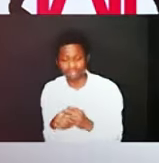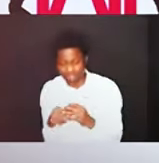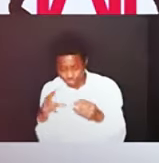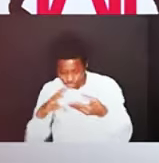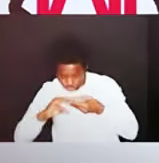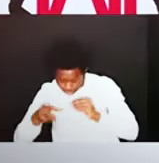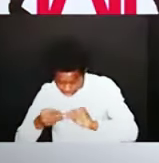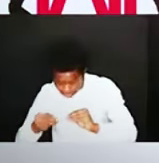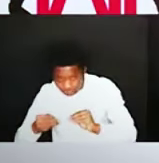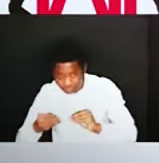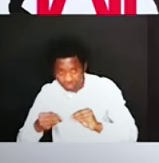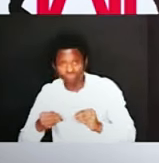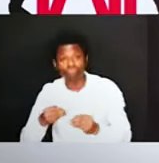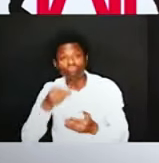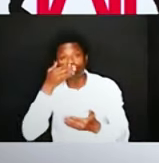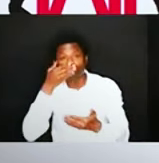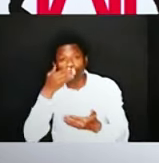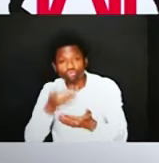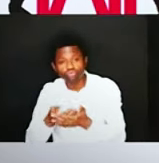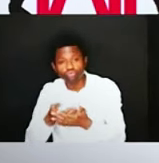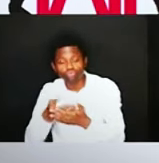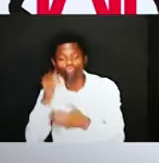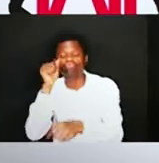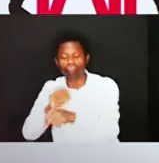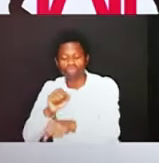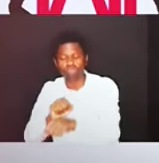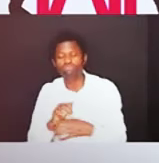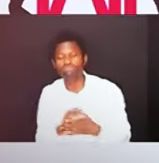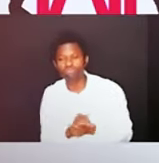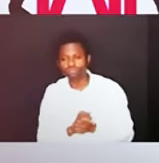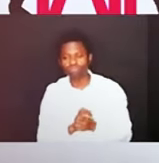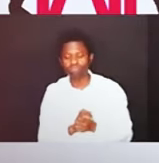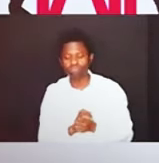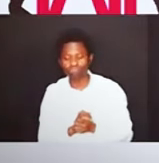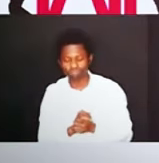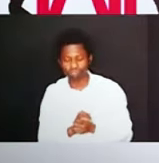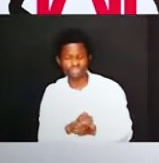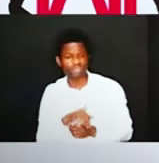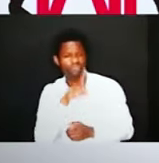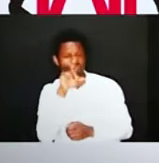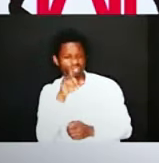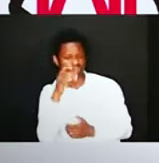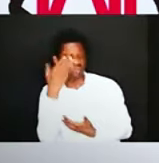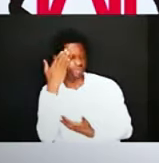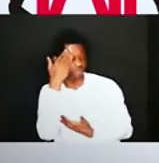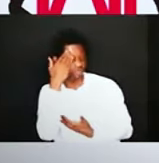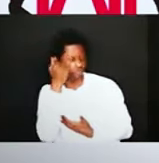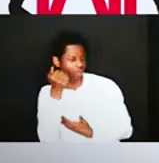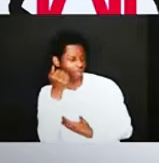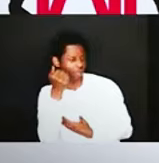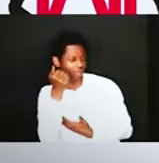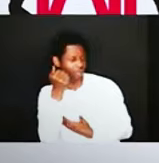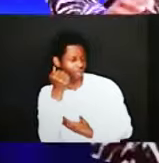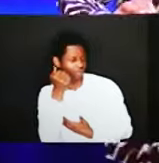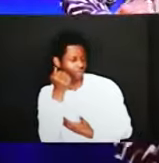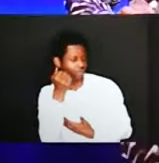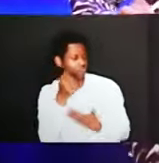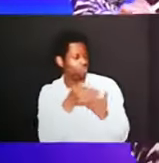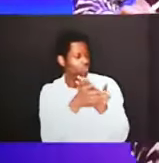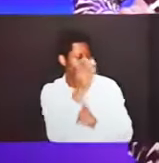would God have a new covenant and then a new creation simple for good works